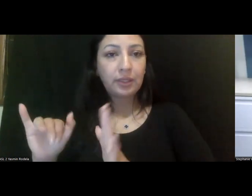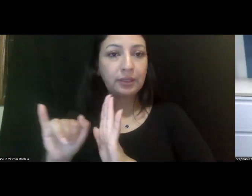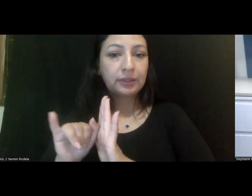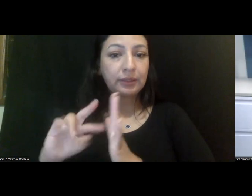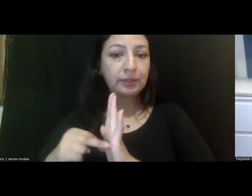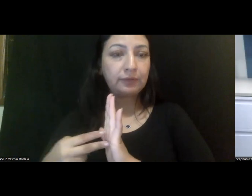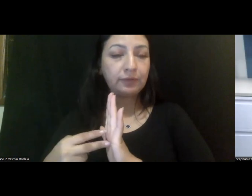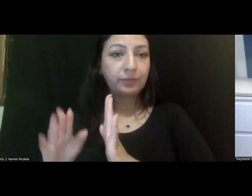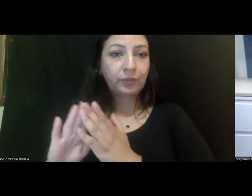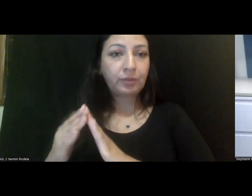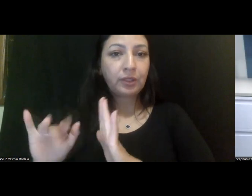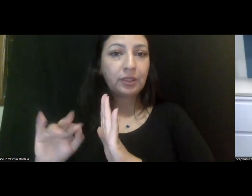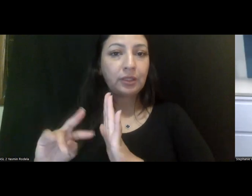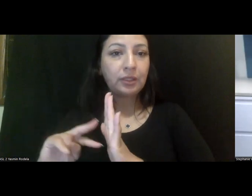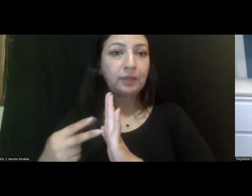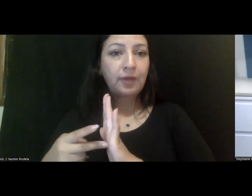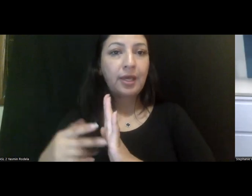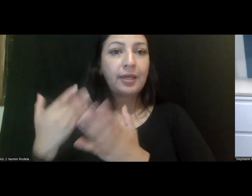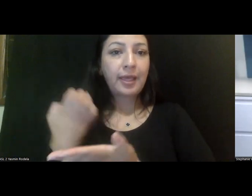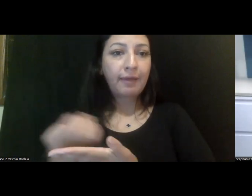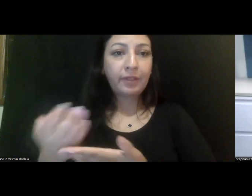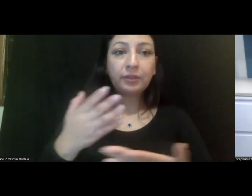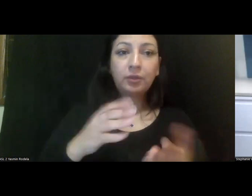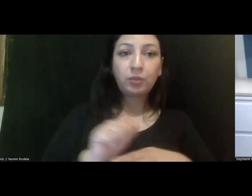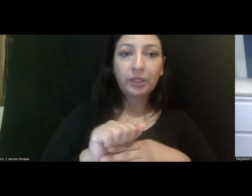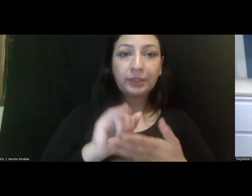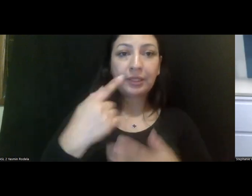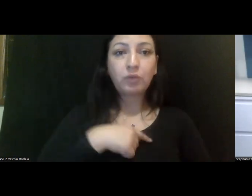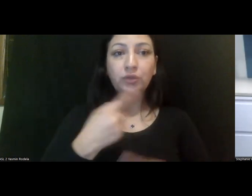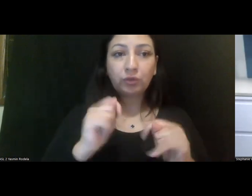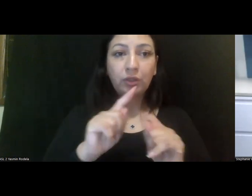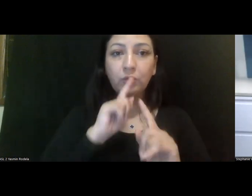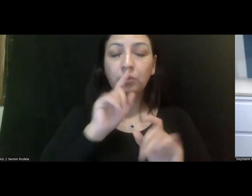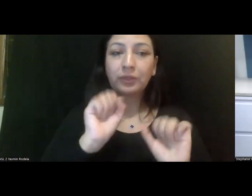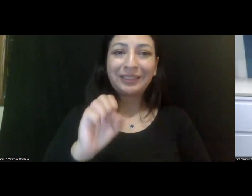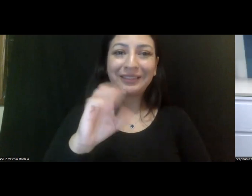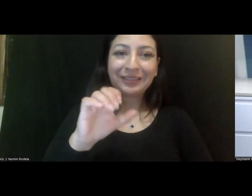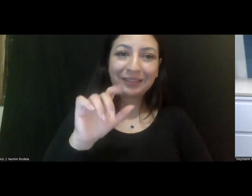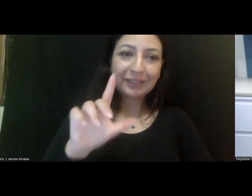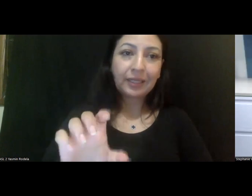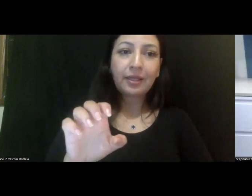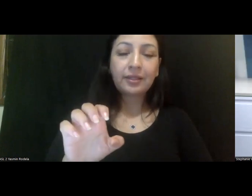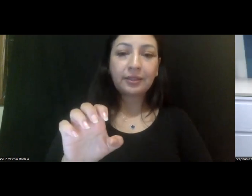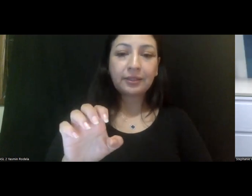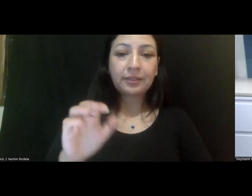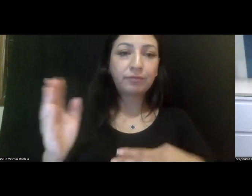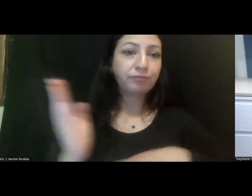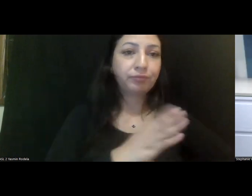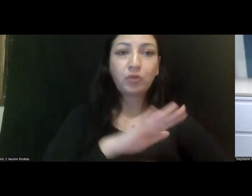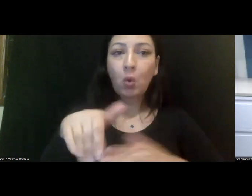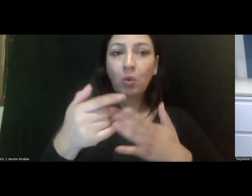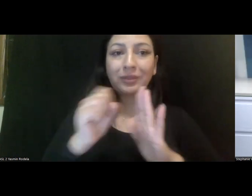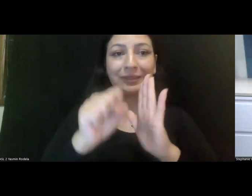uh, community defined evidence practices, um, that we're trying to scale, um, at, across the entire